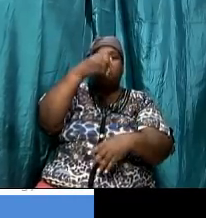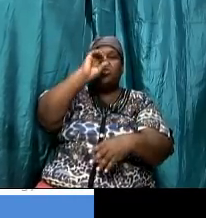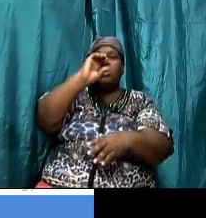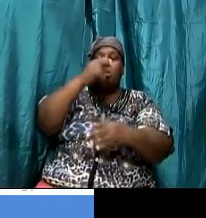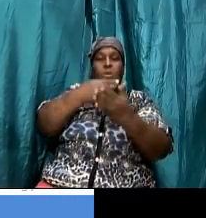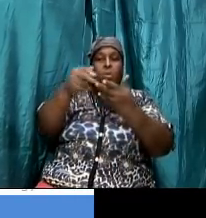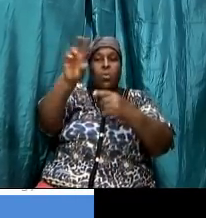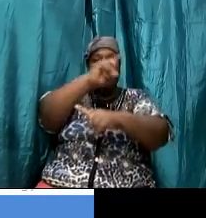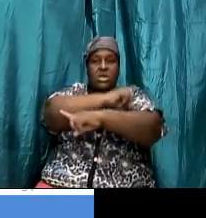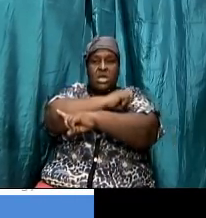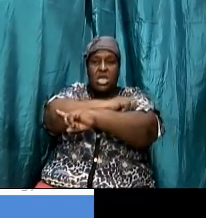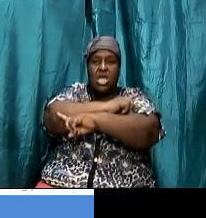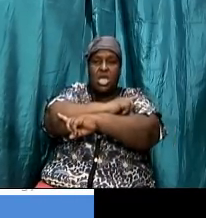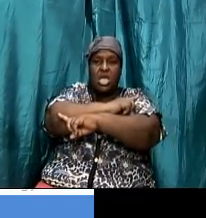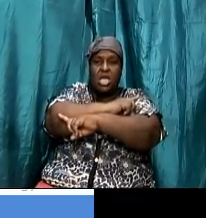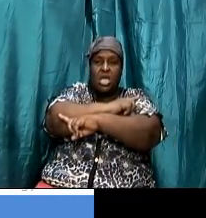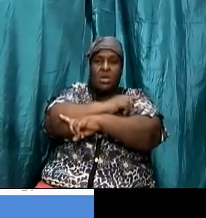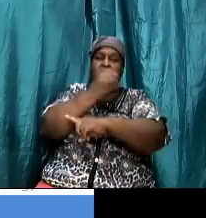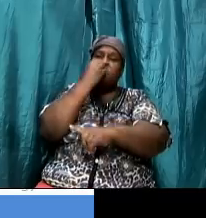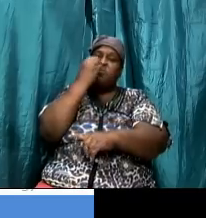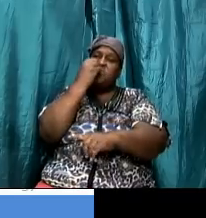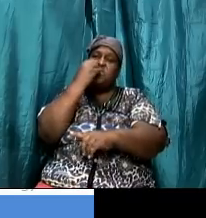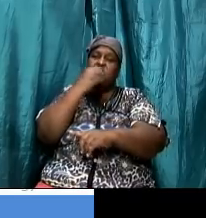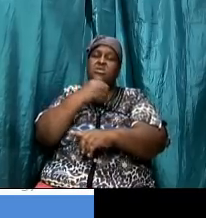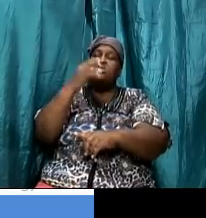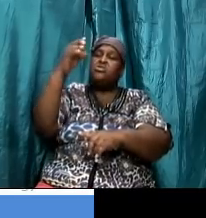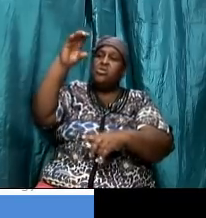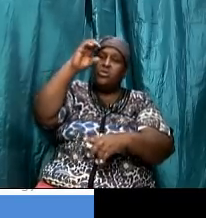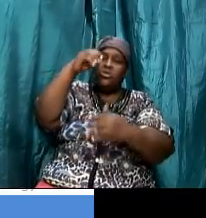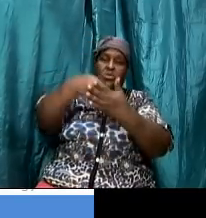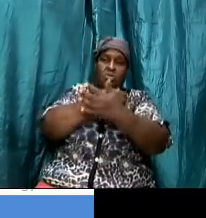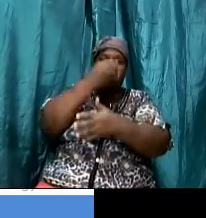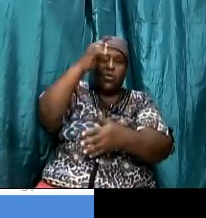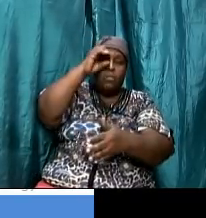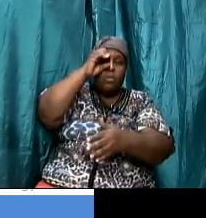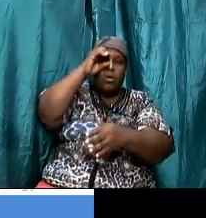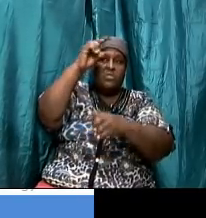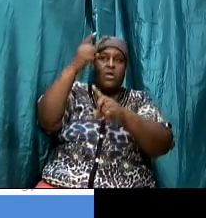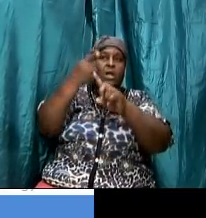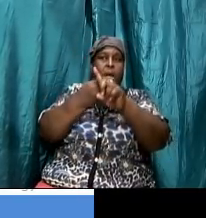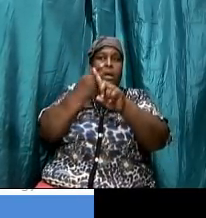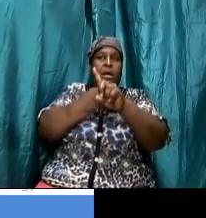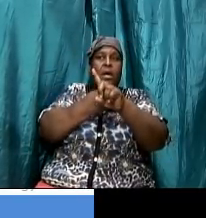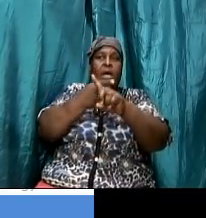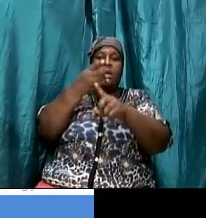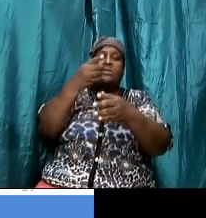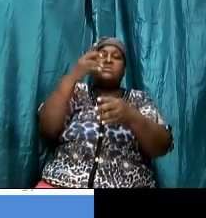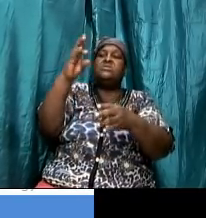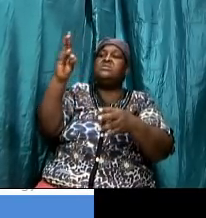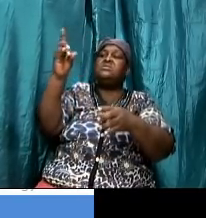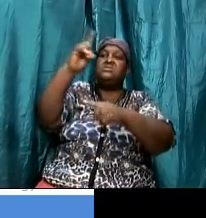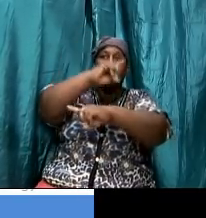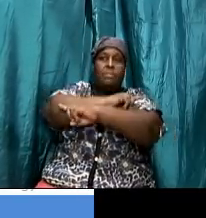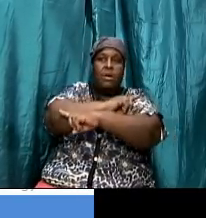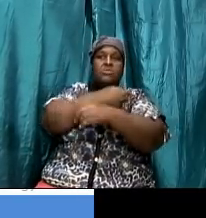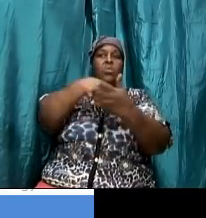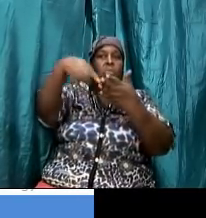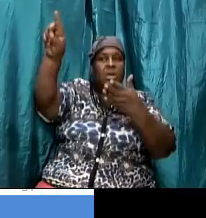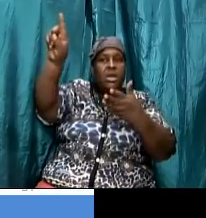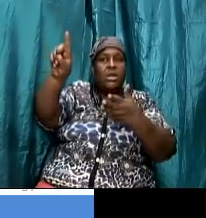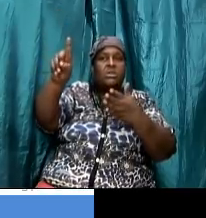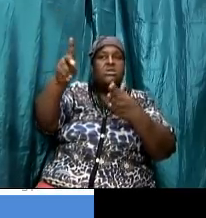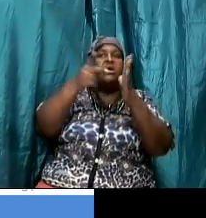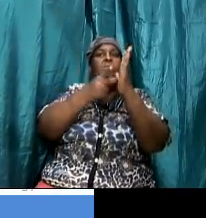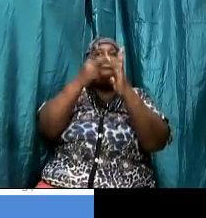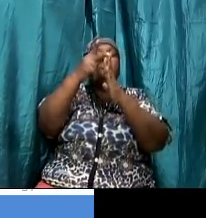days which is the feast we see the new moons which is the monthly and in the sabbaths which is the weekly prophecy is a principle in the